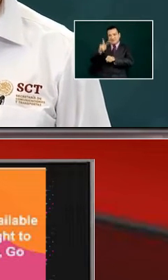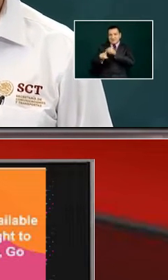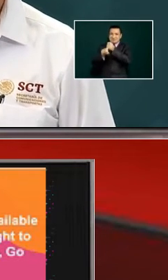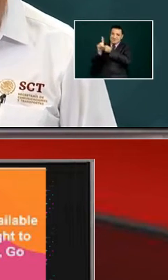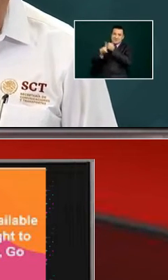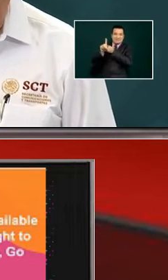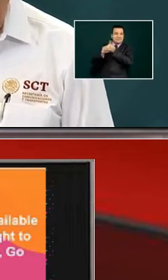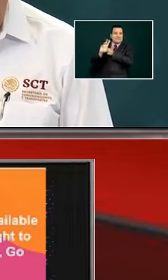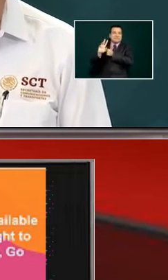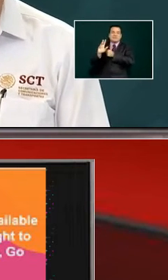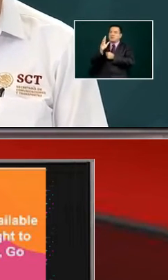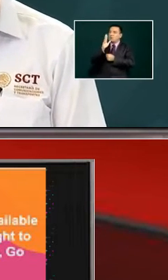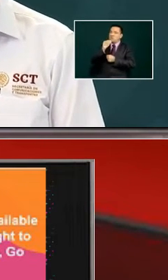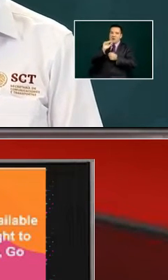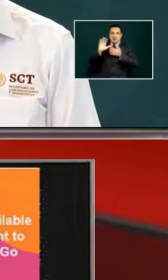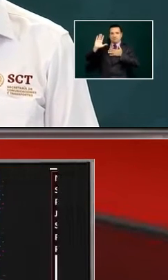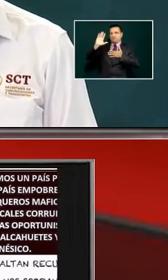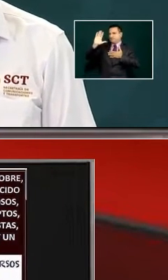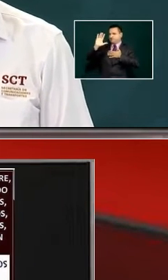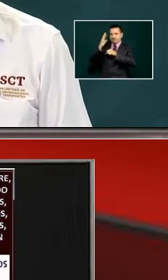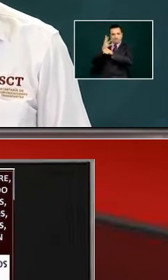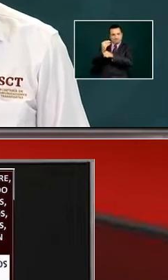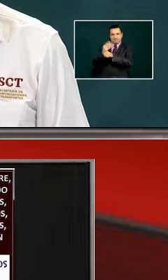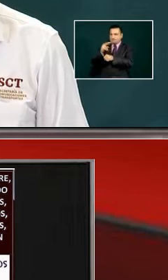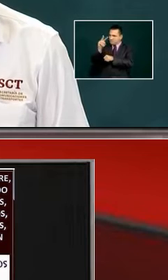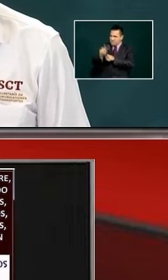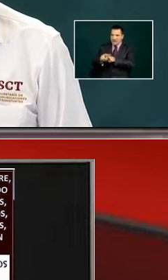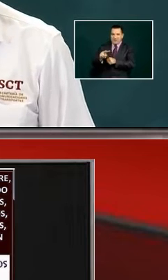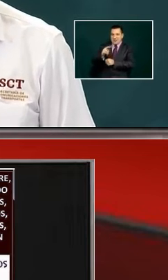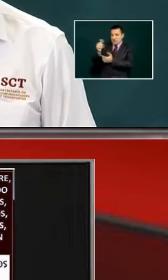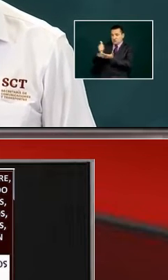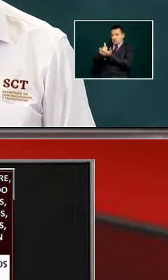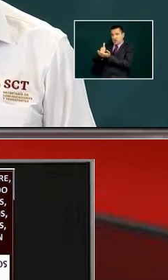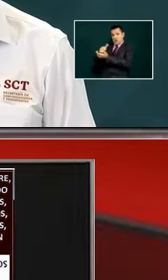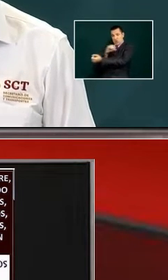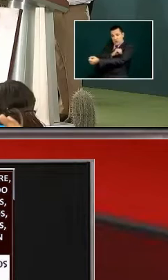that have uh forbidden us from finishing the road